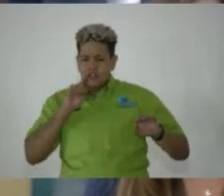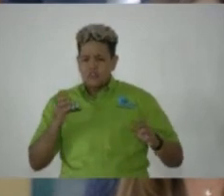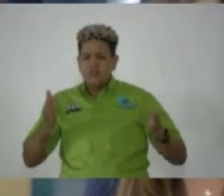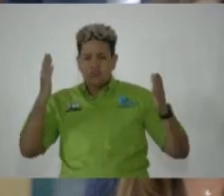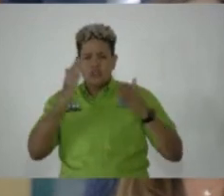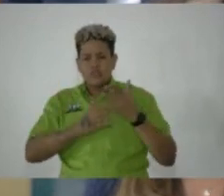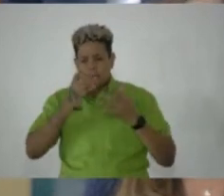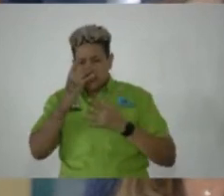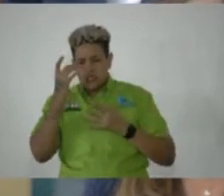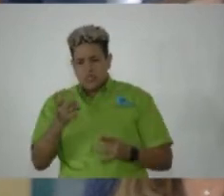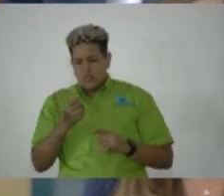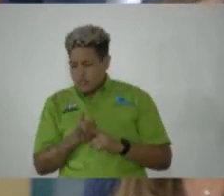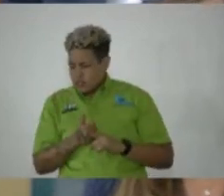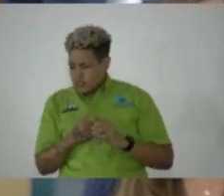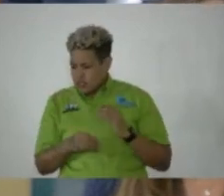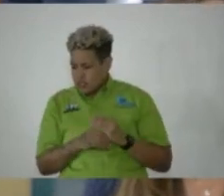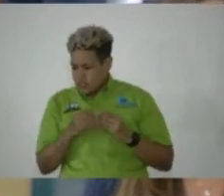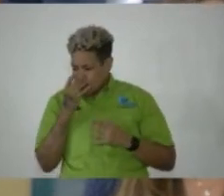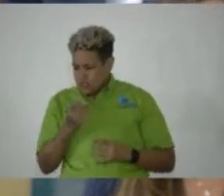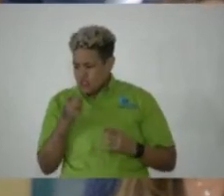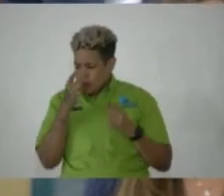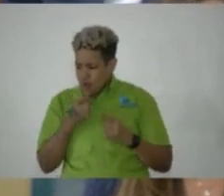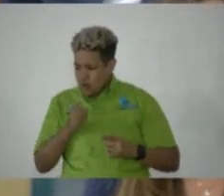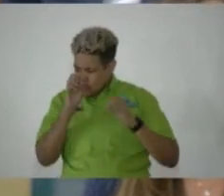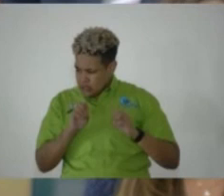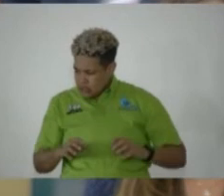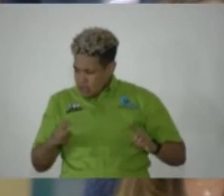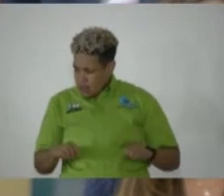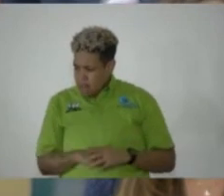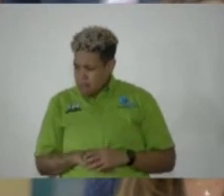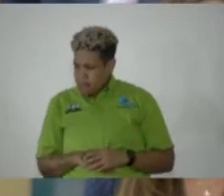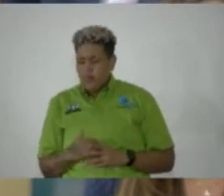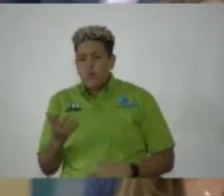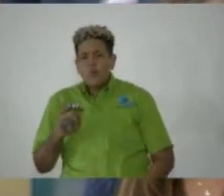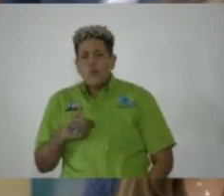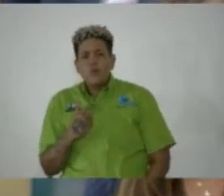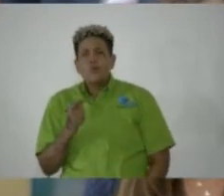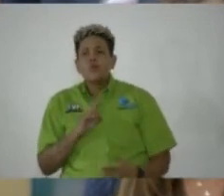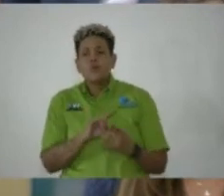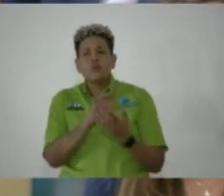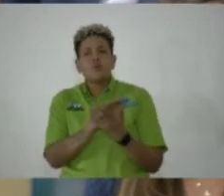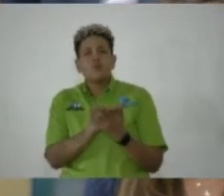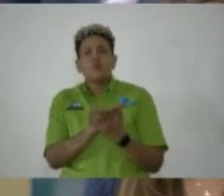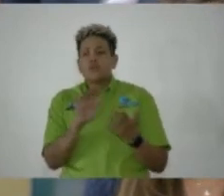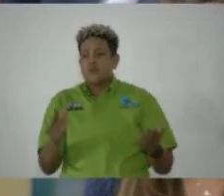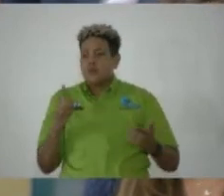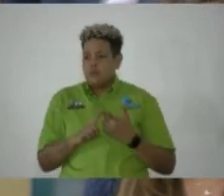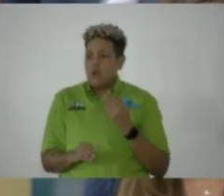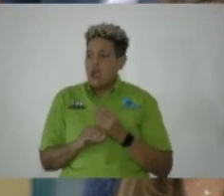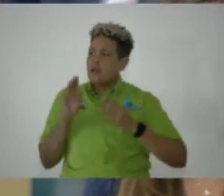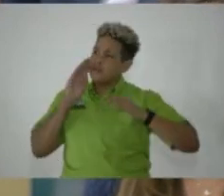interesting, interesting points. What are we doing about schools and